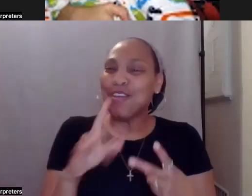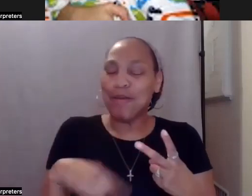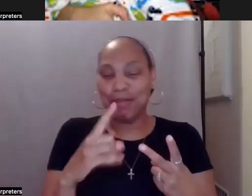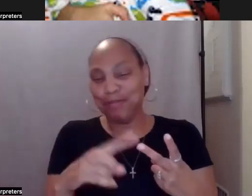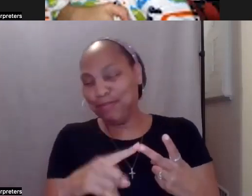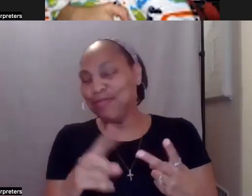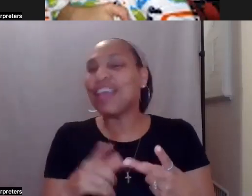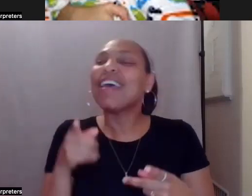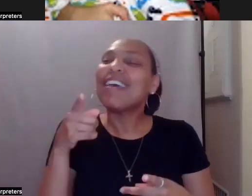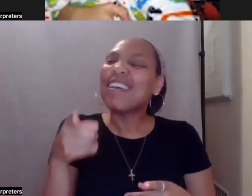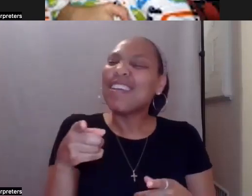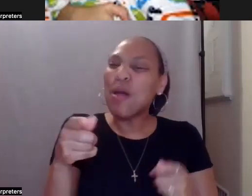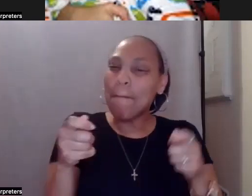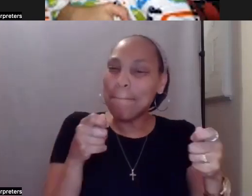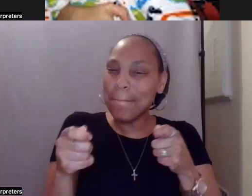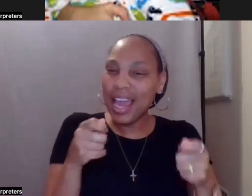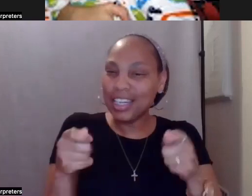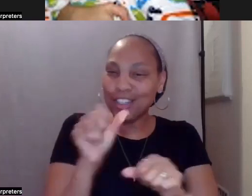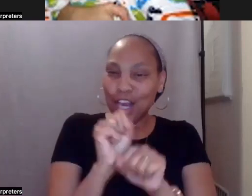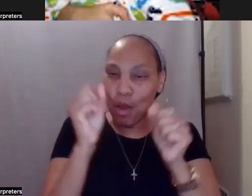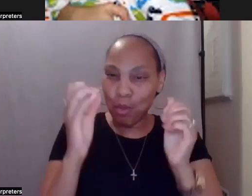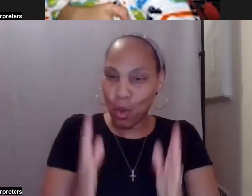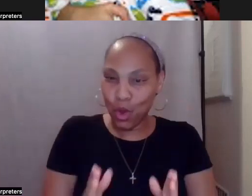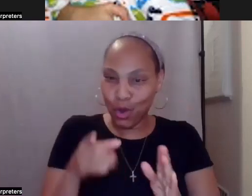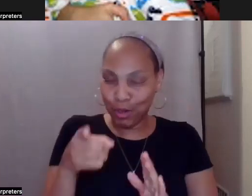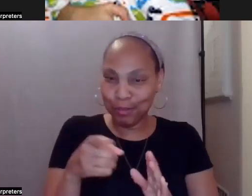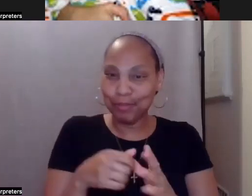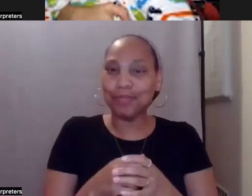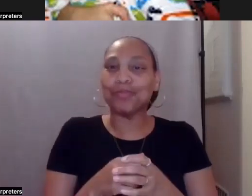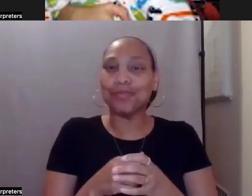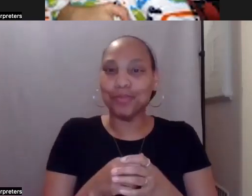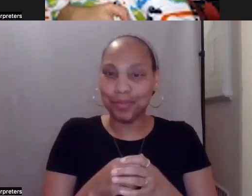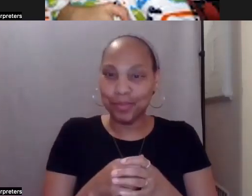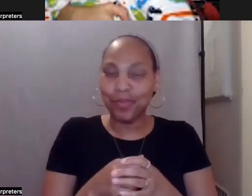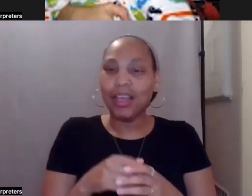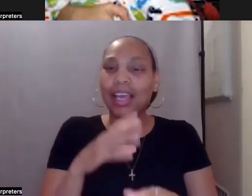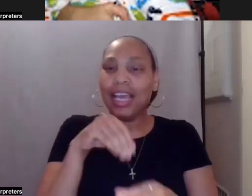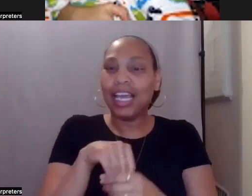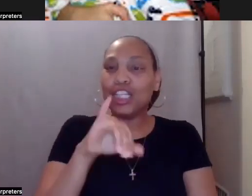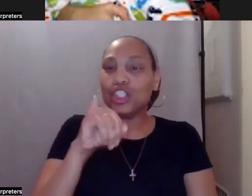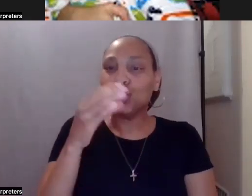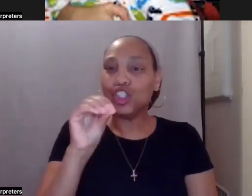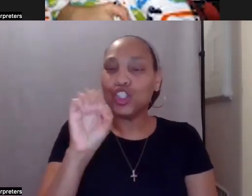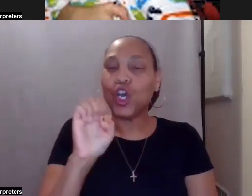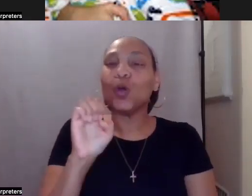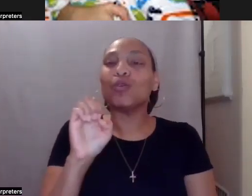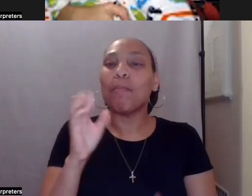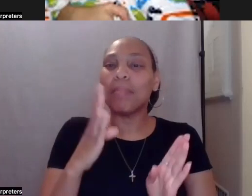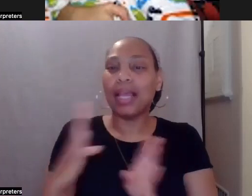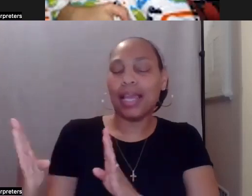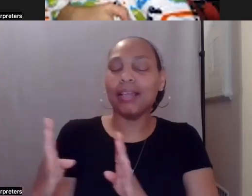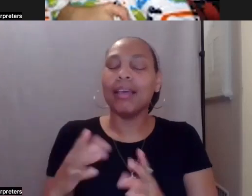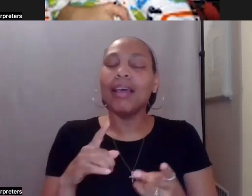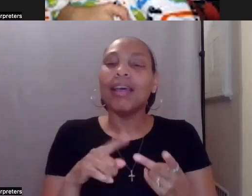managing employer in, um, in, in Joe's, uh, plan. So as that managing